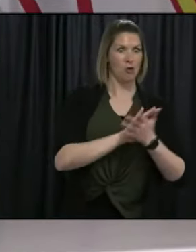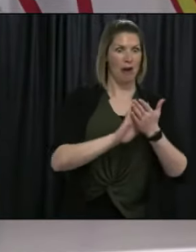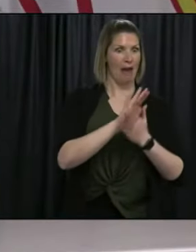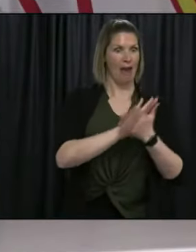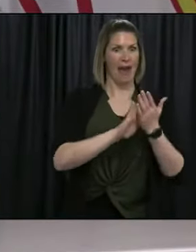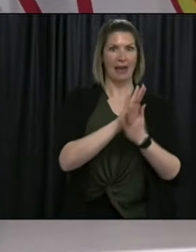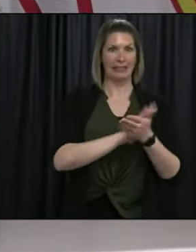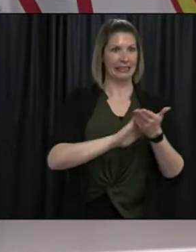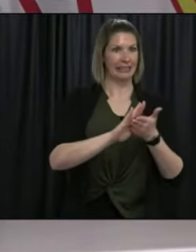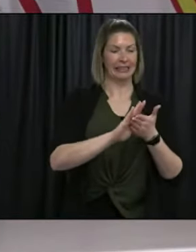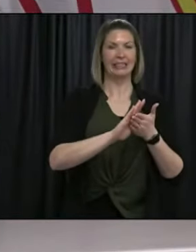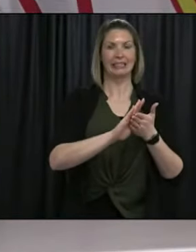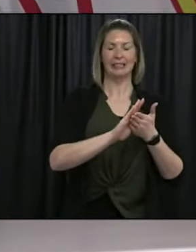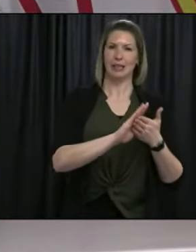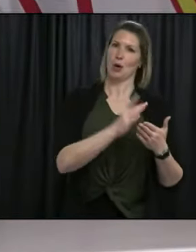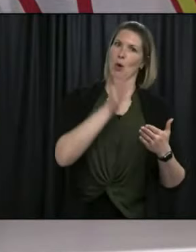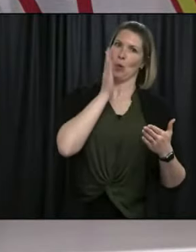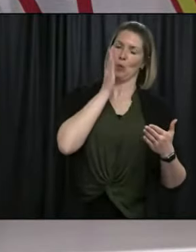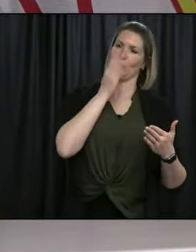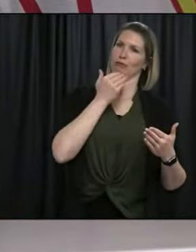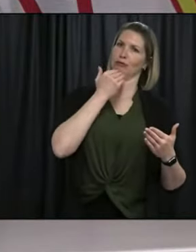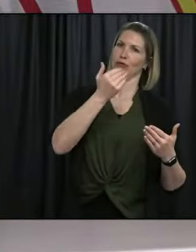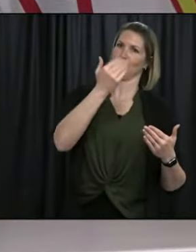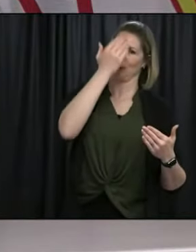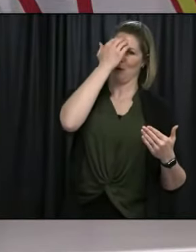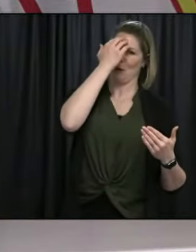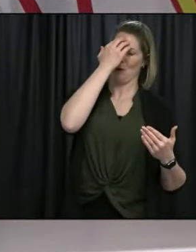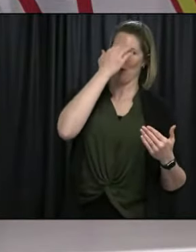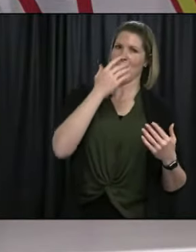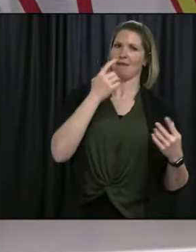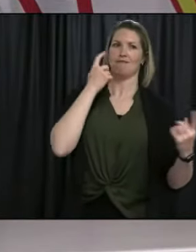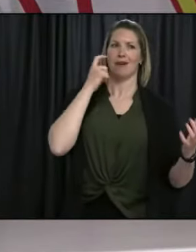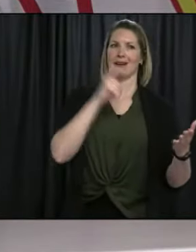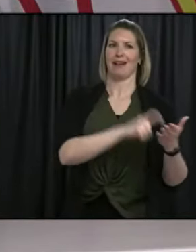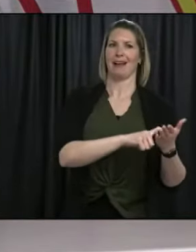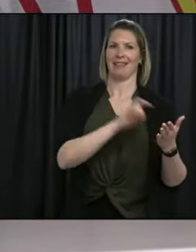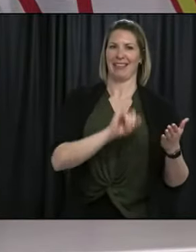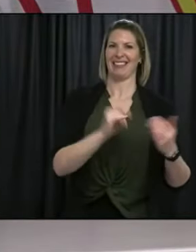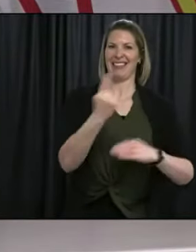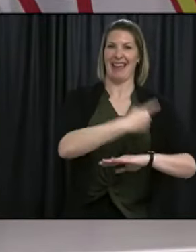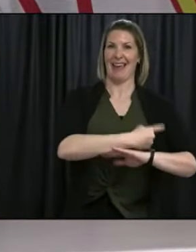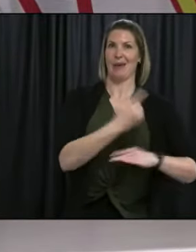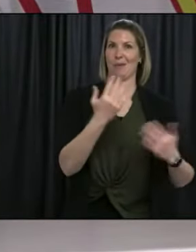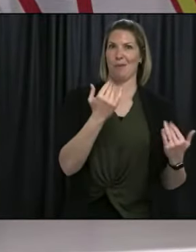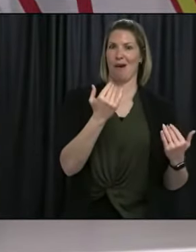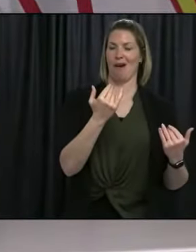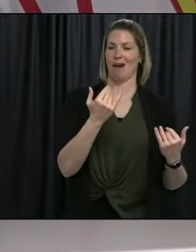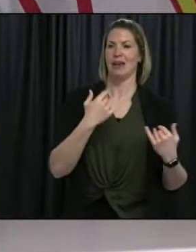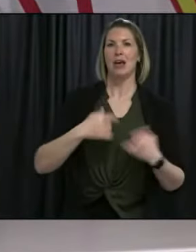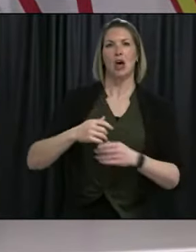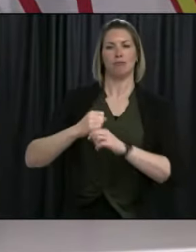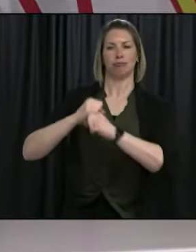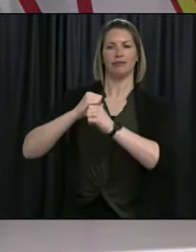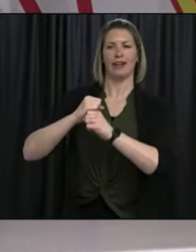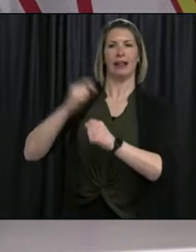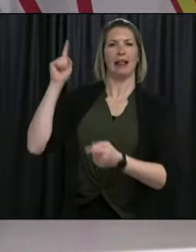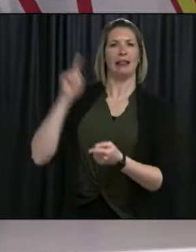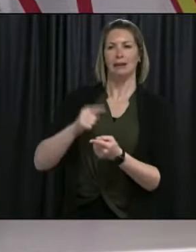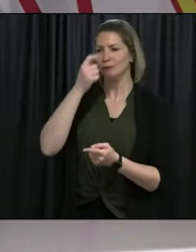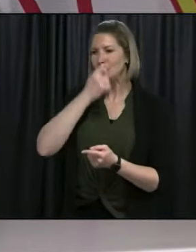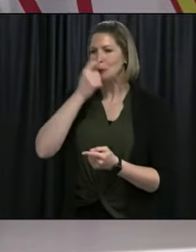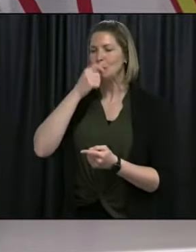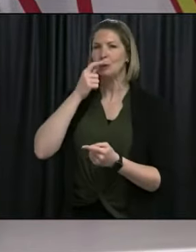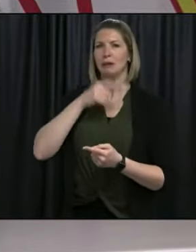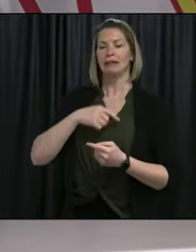spread of other viruses and bacteria such as those that cause the common cold and the stomach flu. Frequent and effective hand